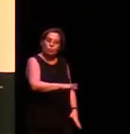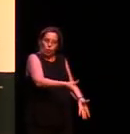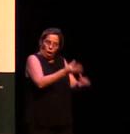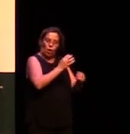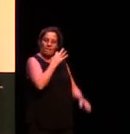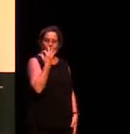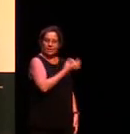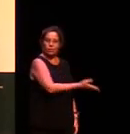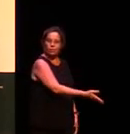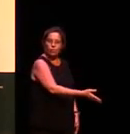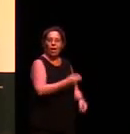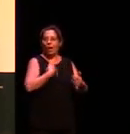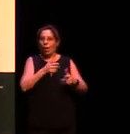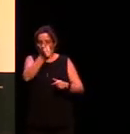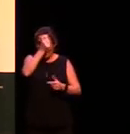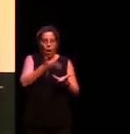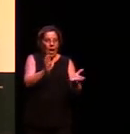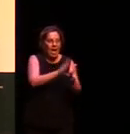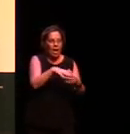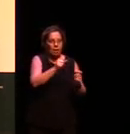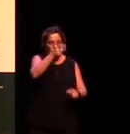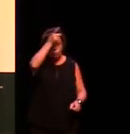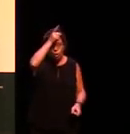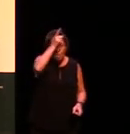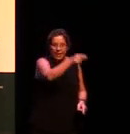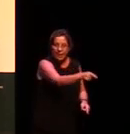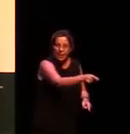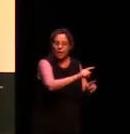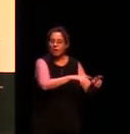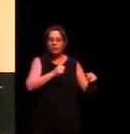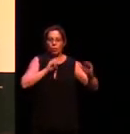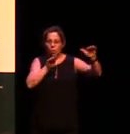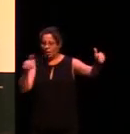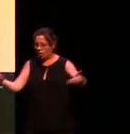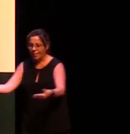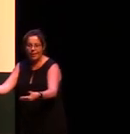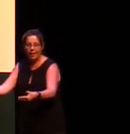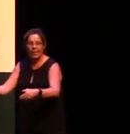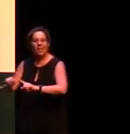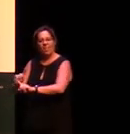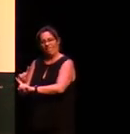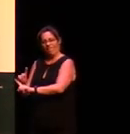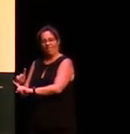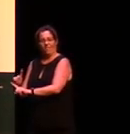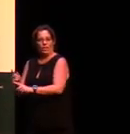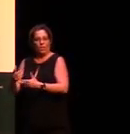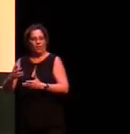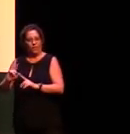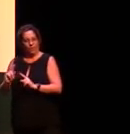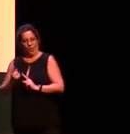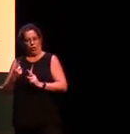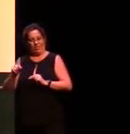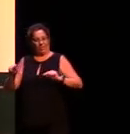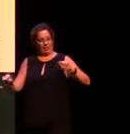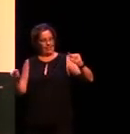not getting the full picture we need to understand everything we can about how to learn all different types of